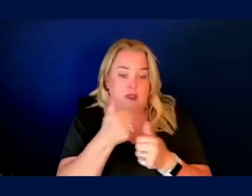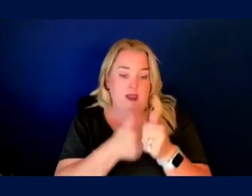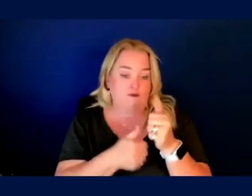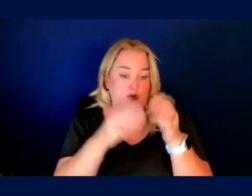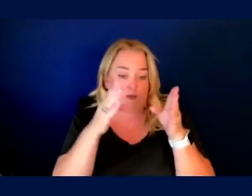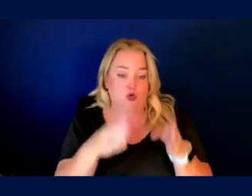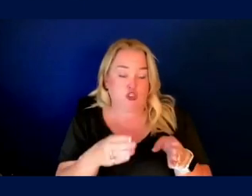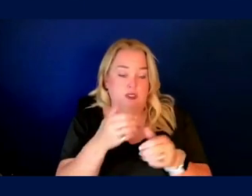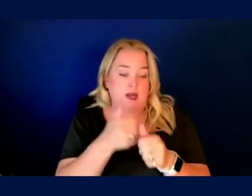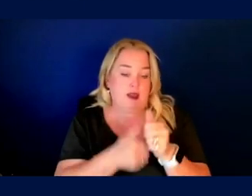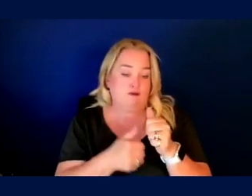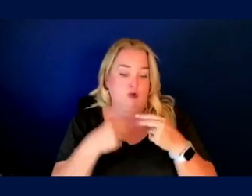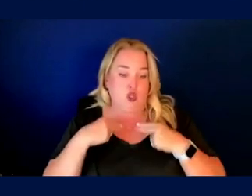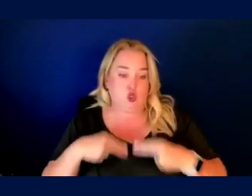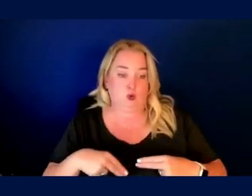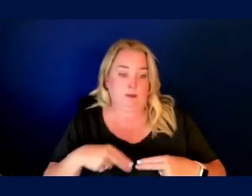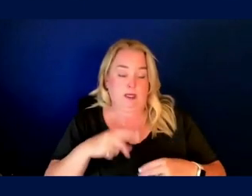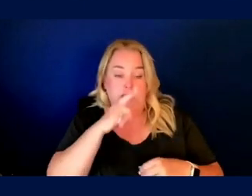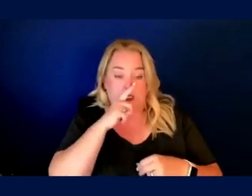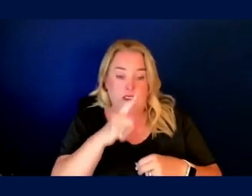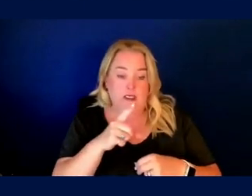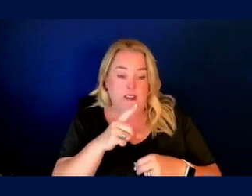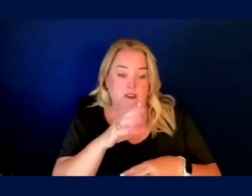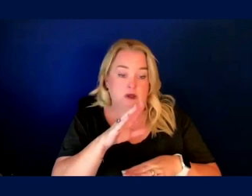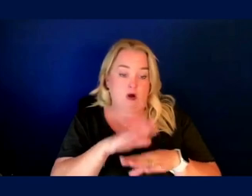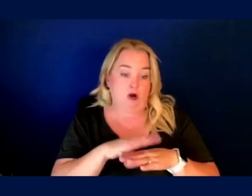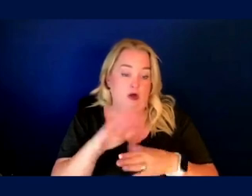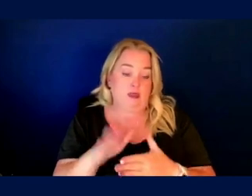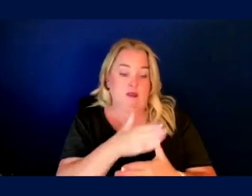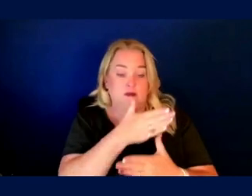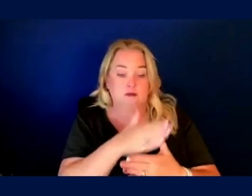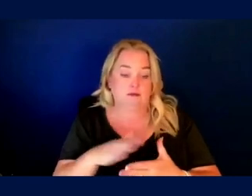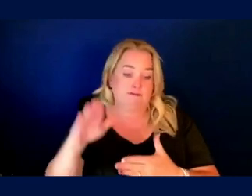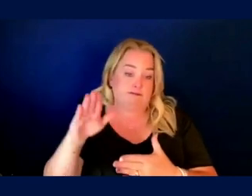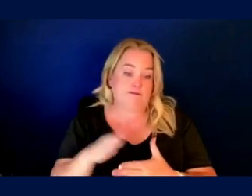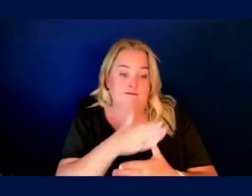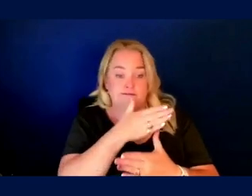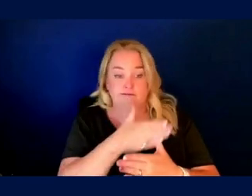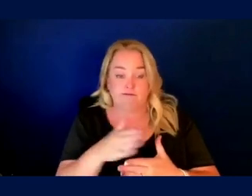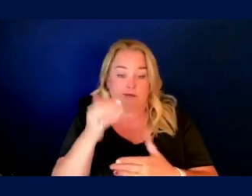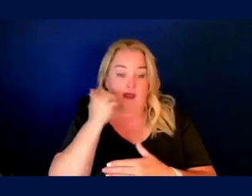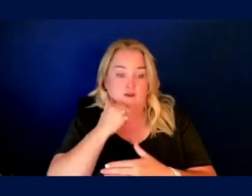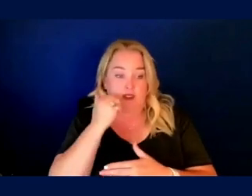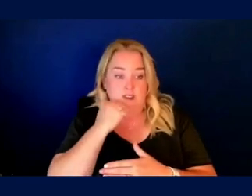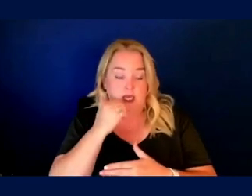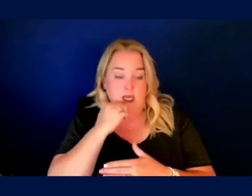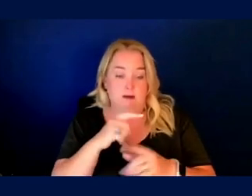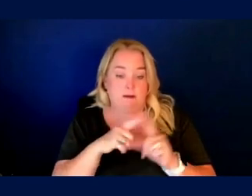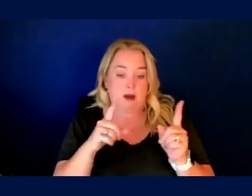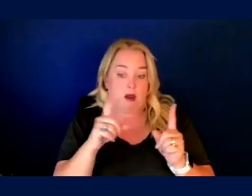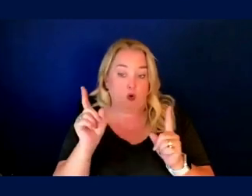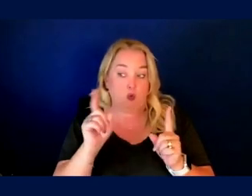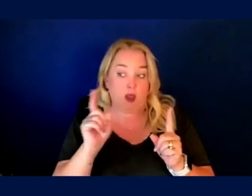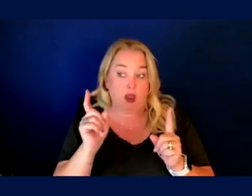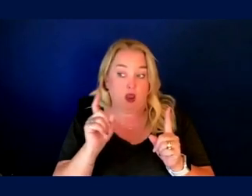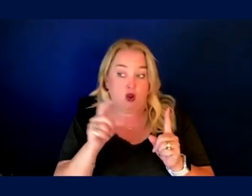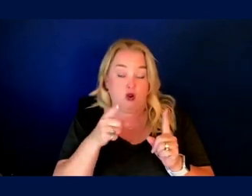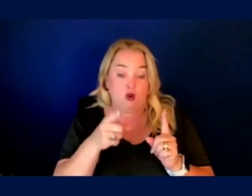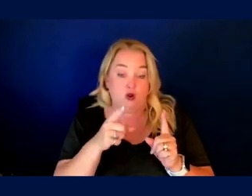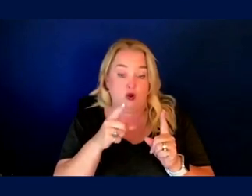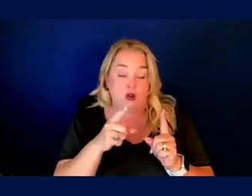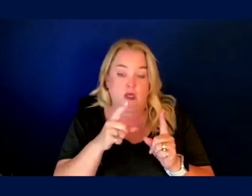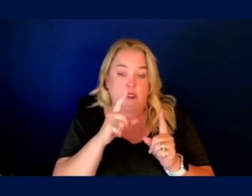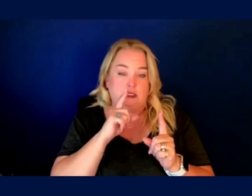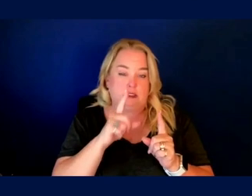every human is functioning somewhere on the spectrum of possible human function on a daily basis, but where they, where they are in the spectrum